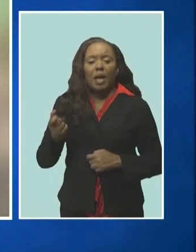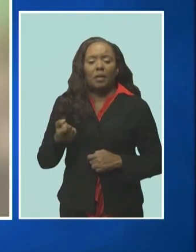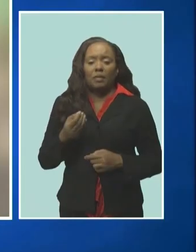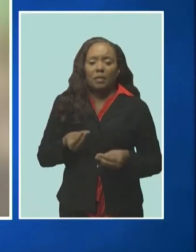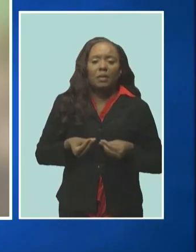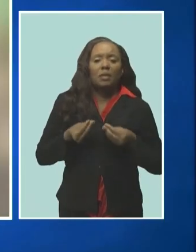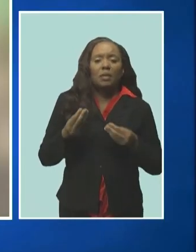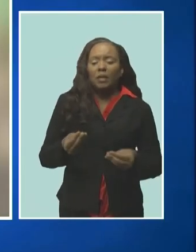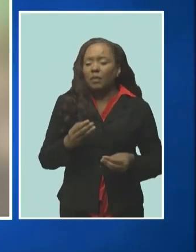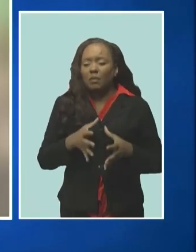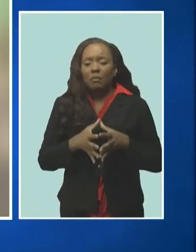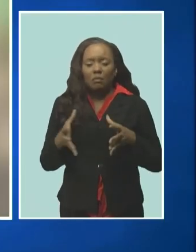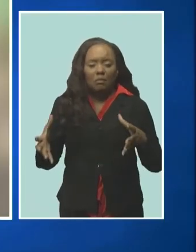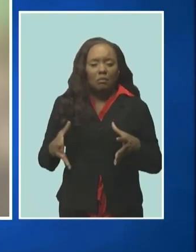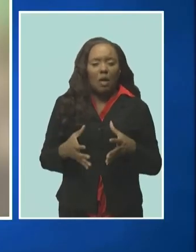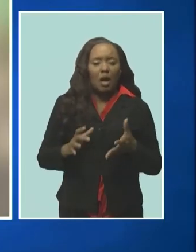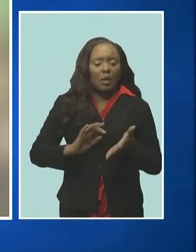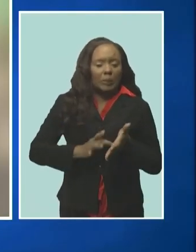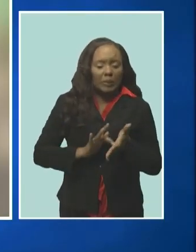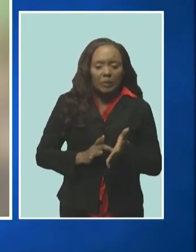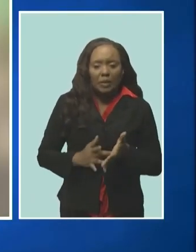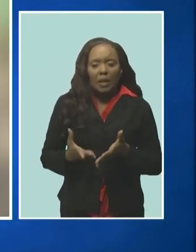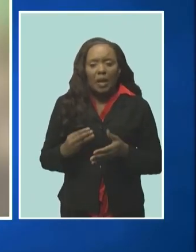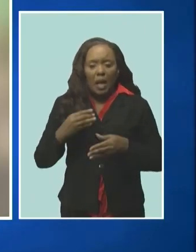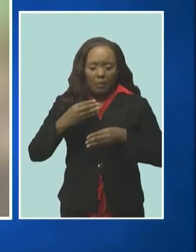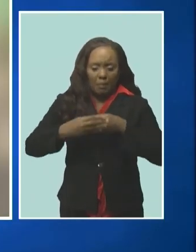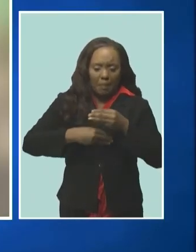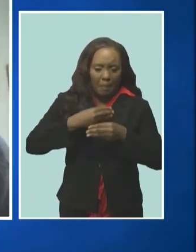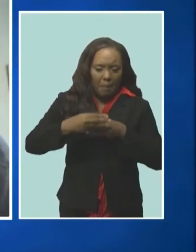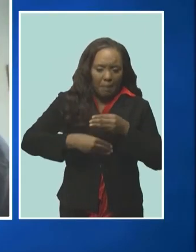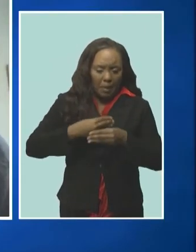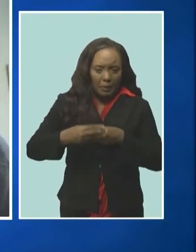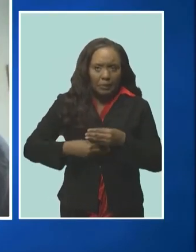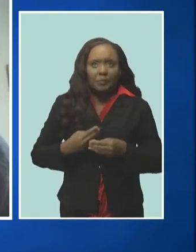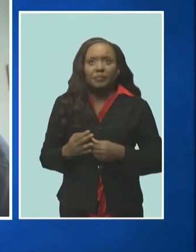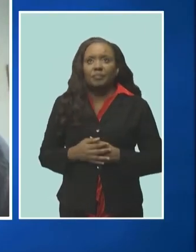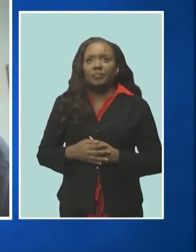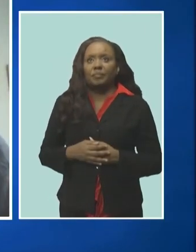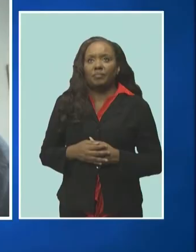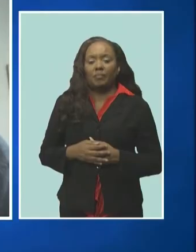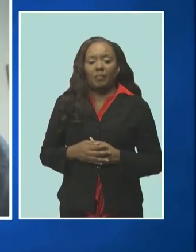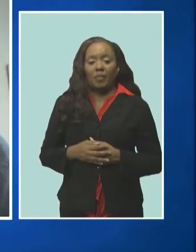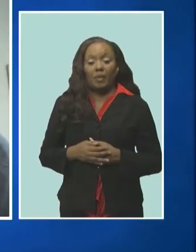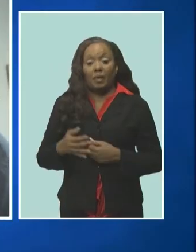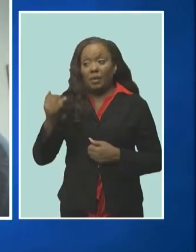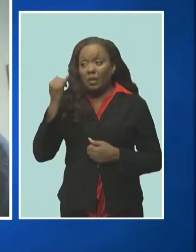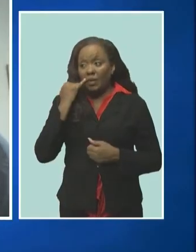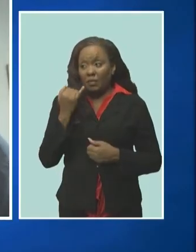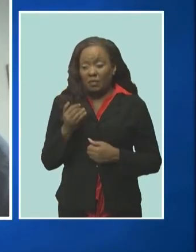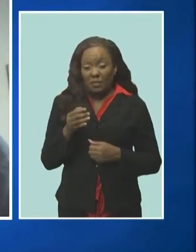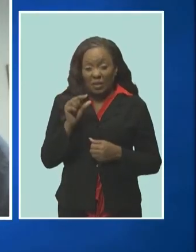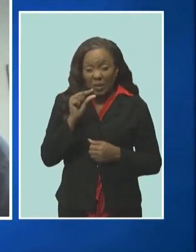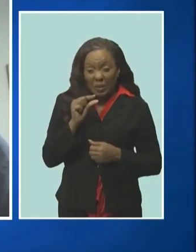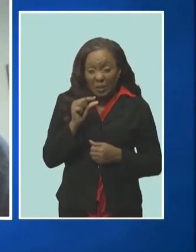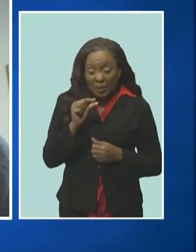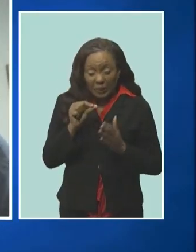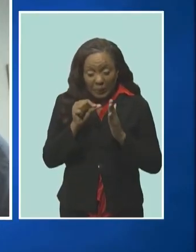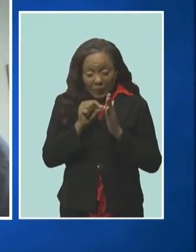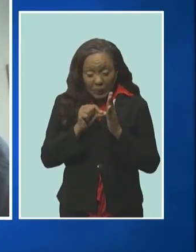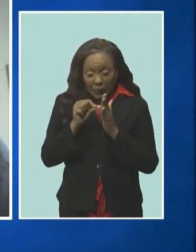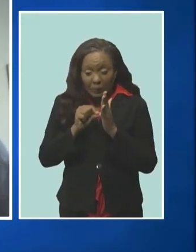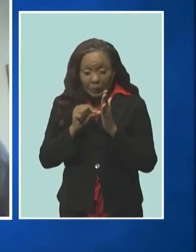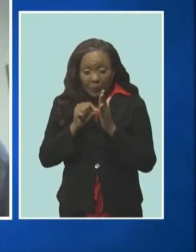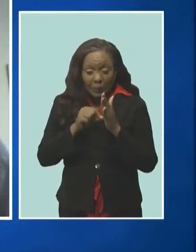bandages and fluid therapy as part of the healing process if you have a small puncture wound you can get other sequelae such as